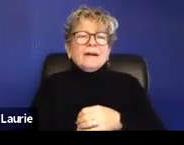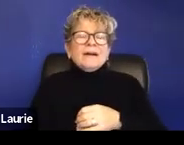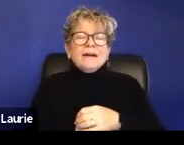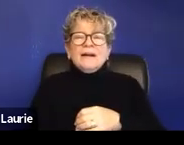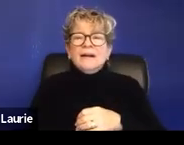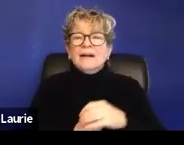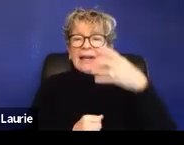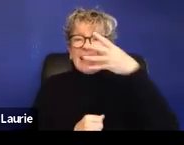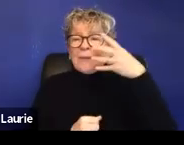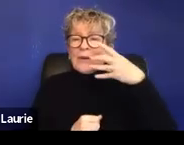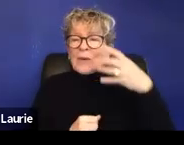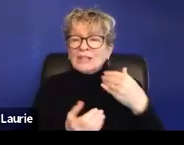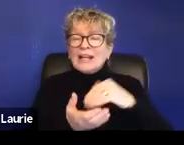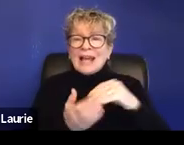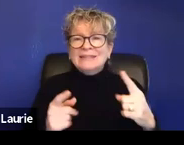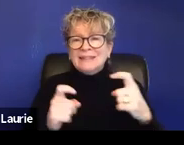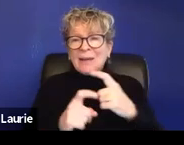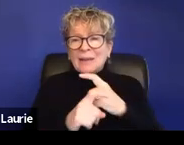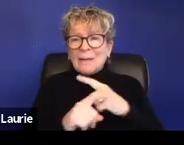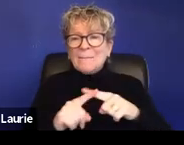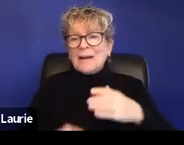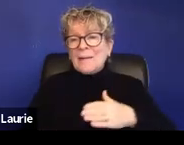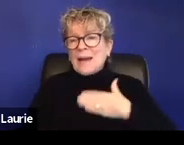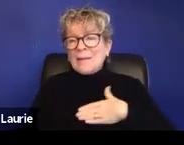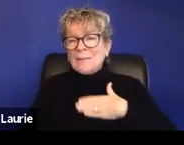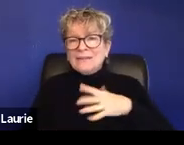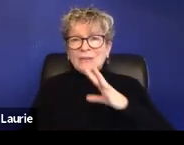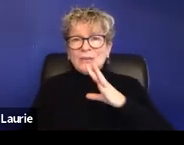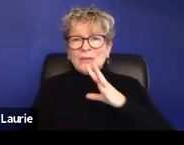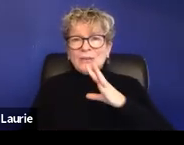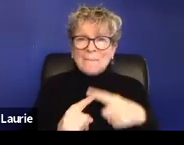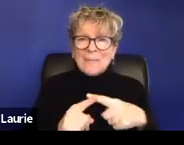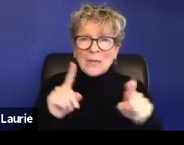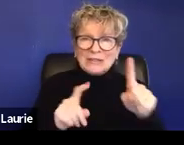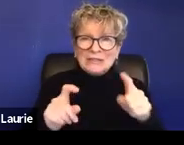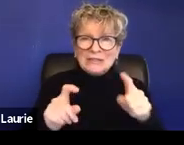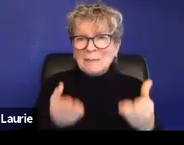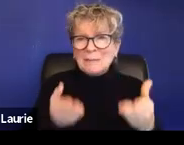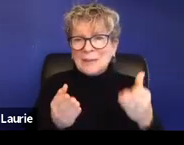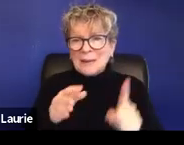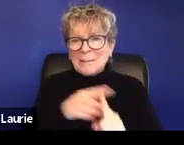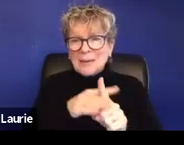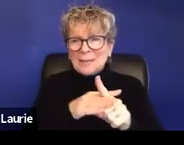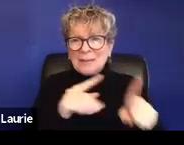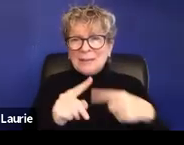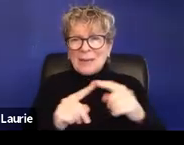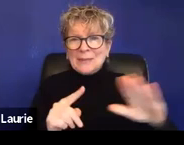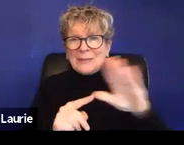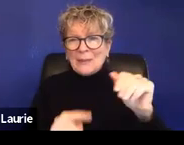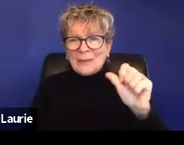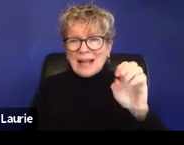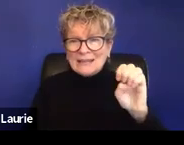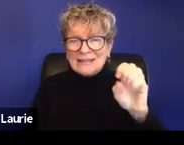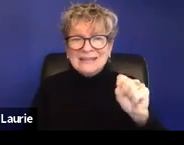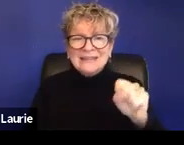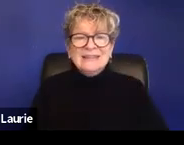to talk to folks, um, about individual questions that they may have related to cases. Um, and then the NERP